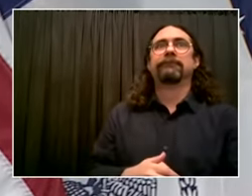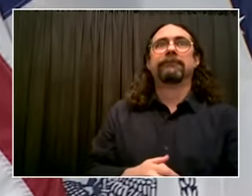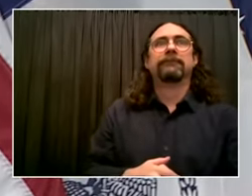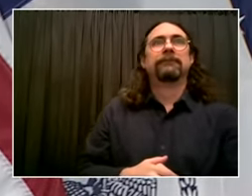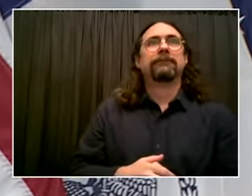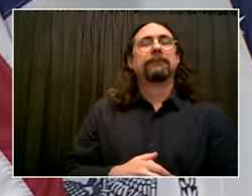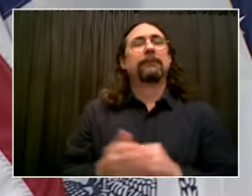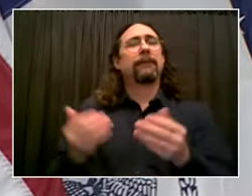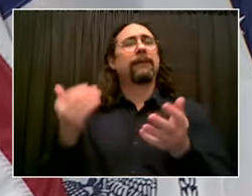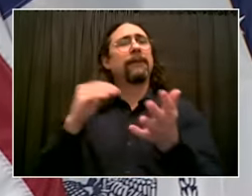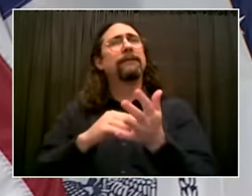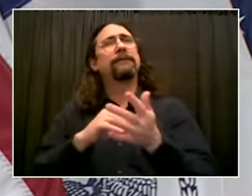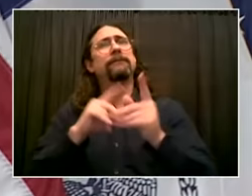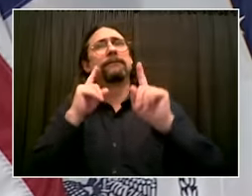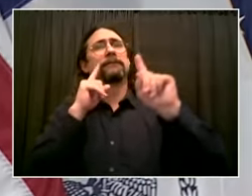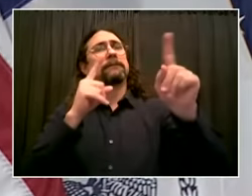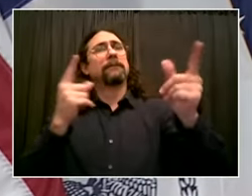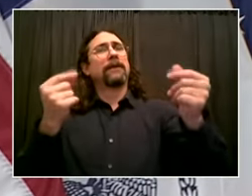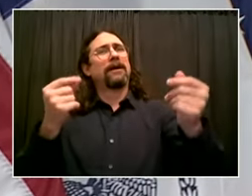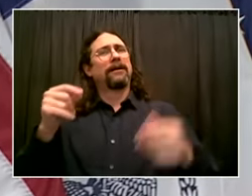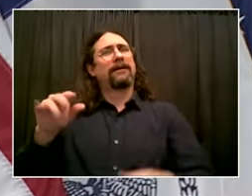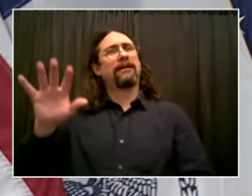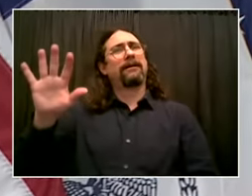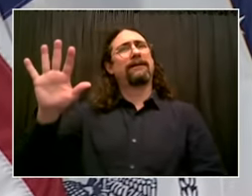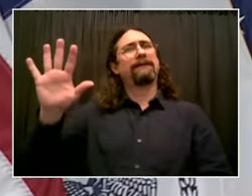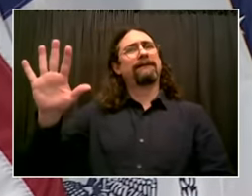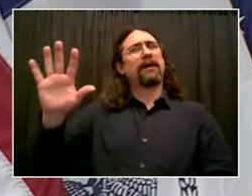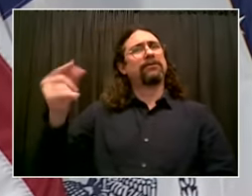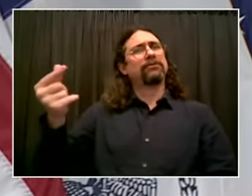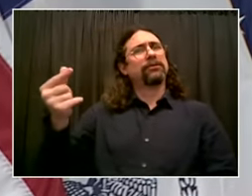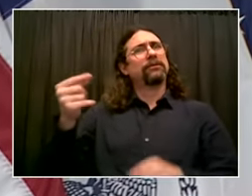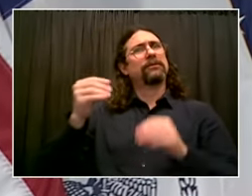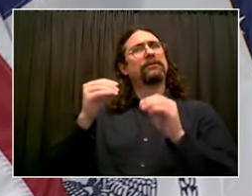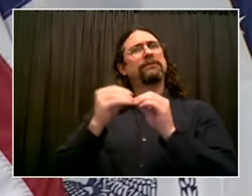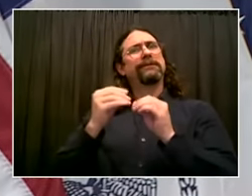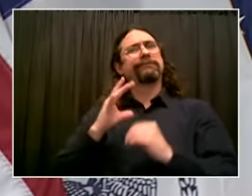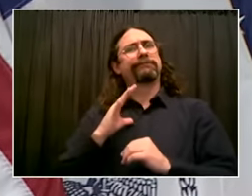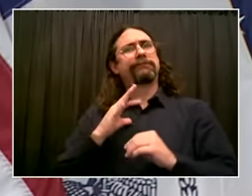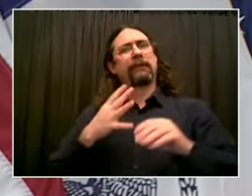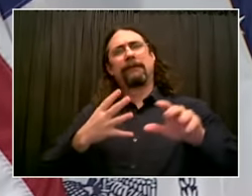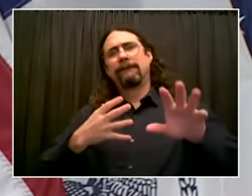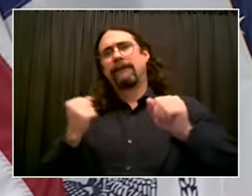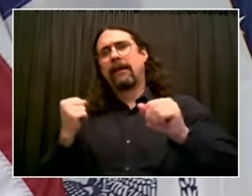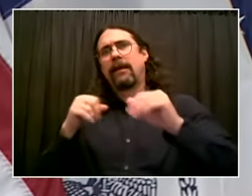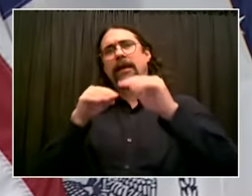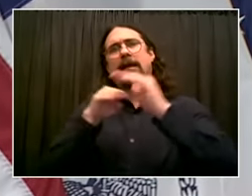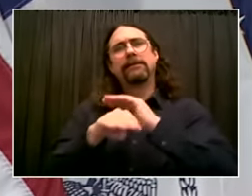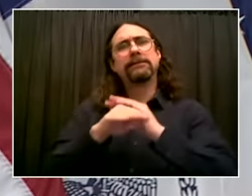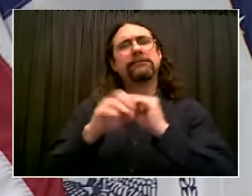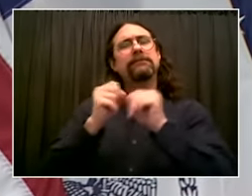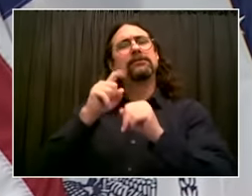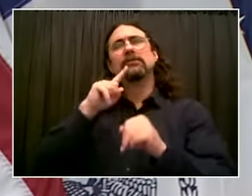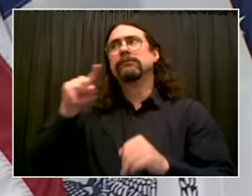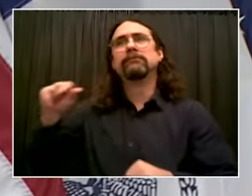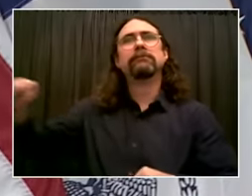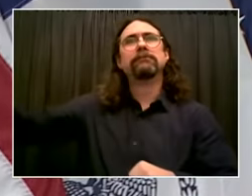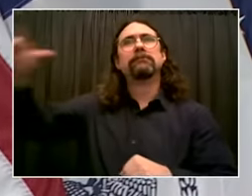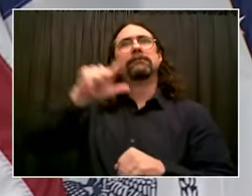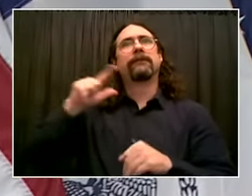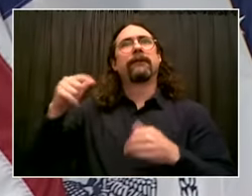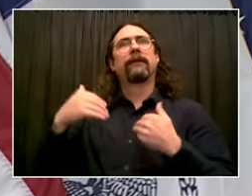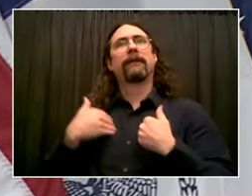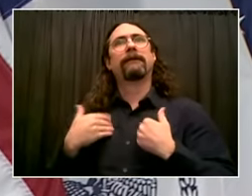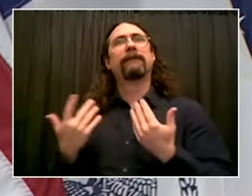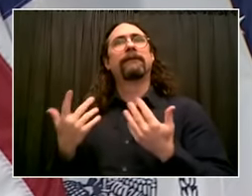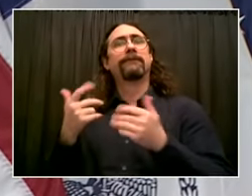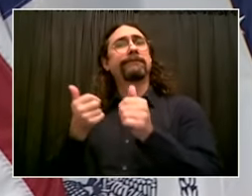jobs. As we intensify the presence of 5G in New York City, it is part of our economic comeback, making us competitive